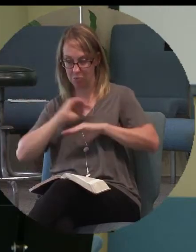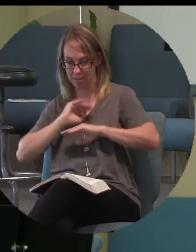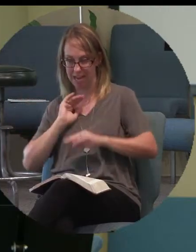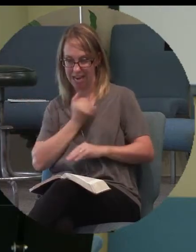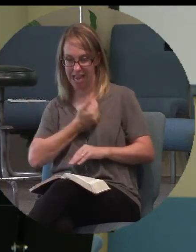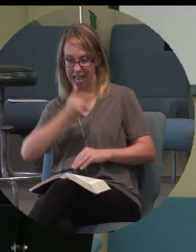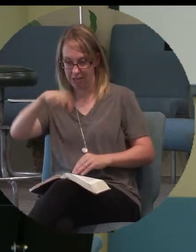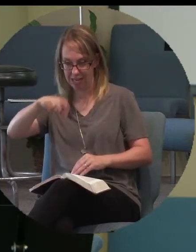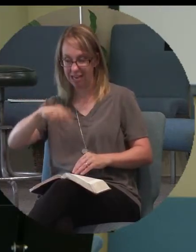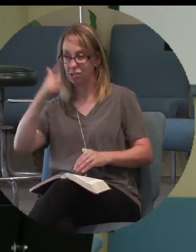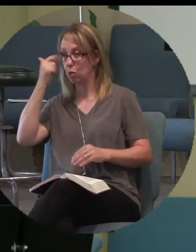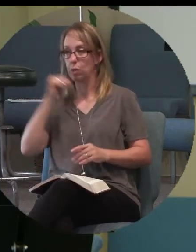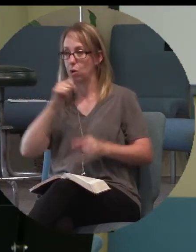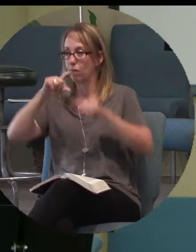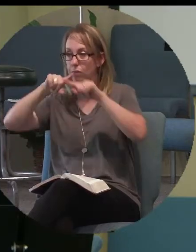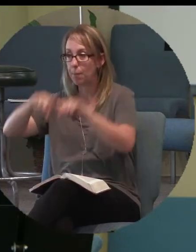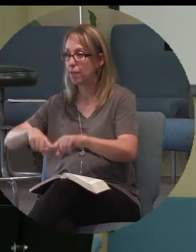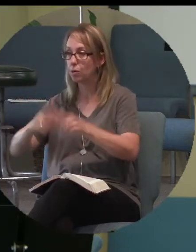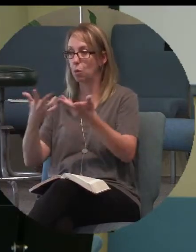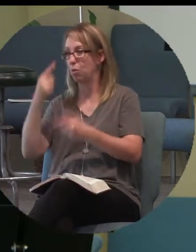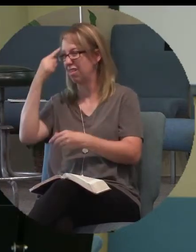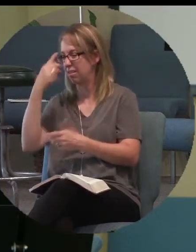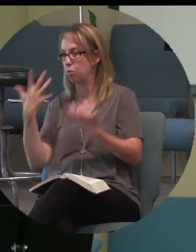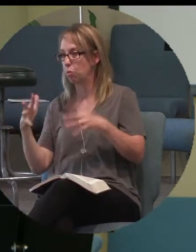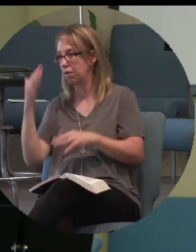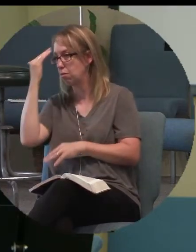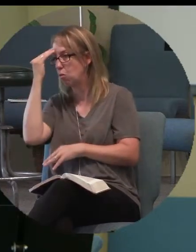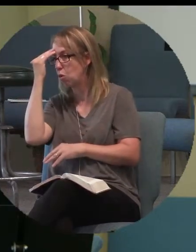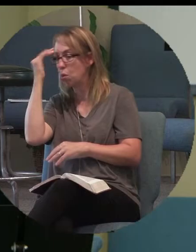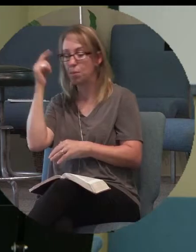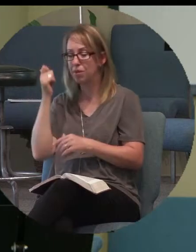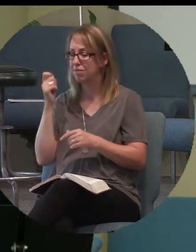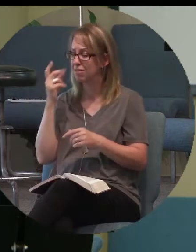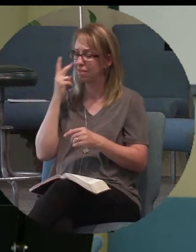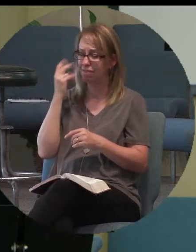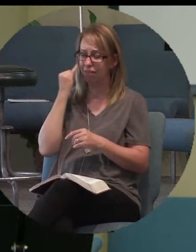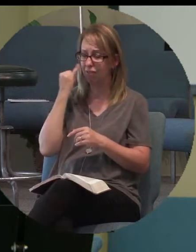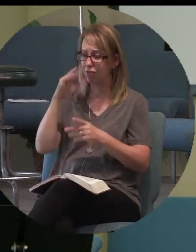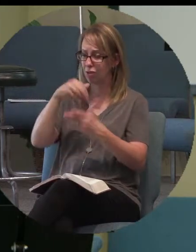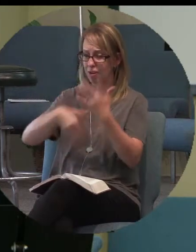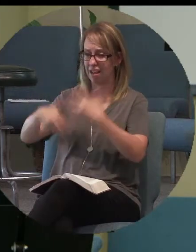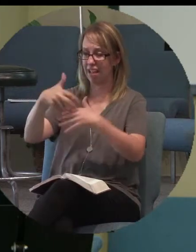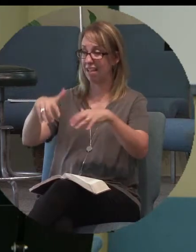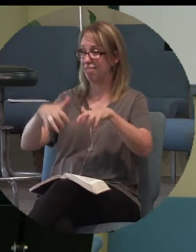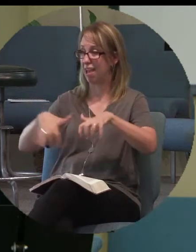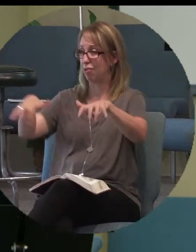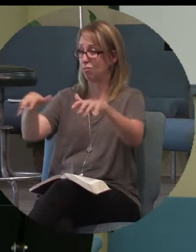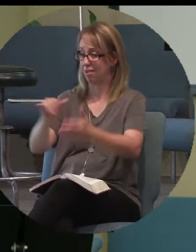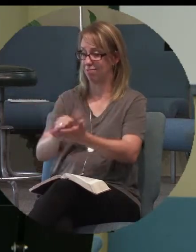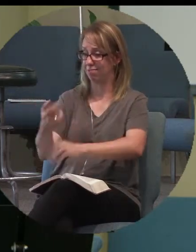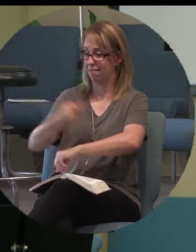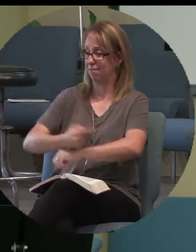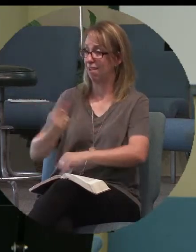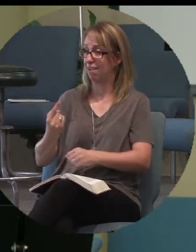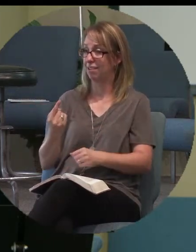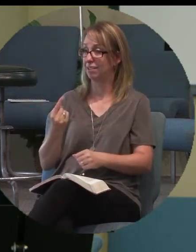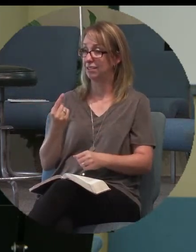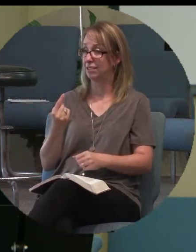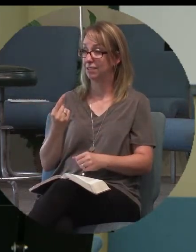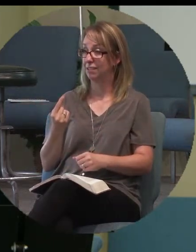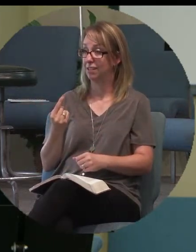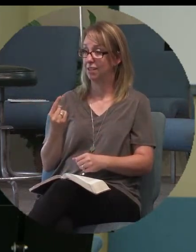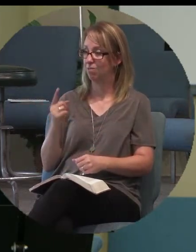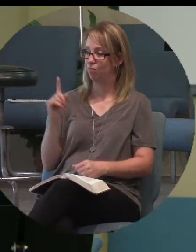depend on what we think we know and on what we see. Because if you were in the crowd that day, an agitator named